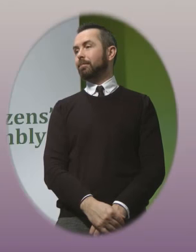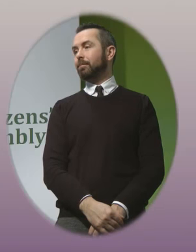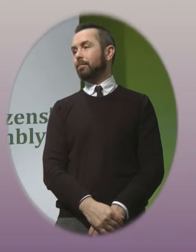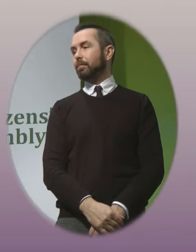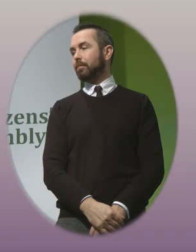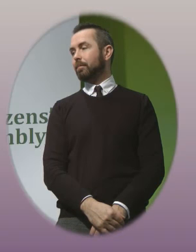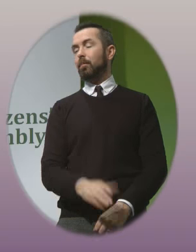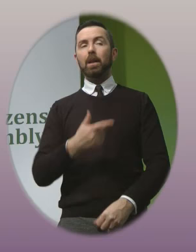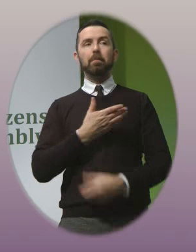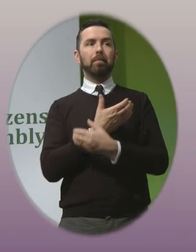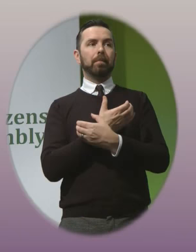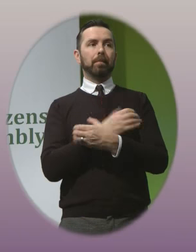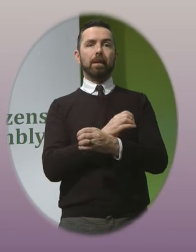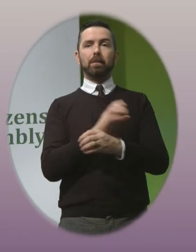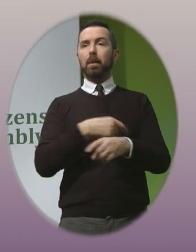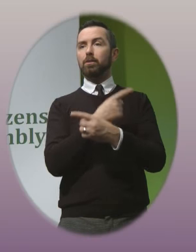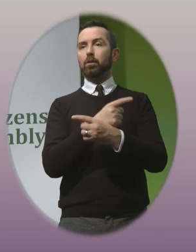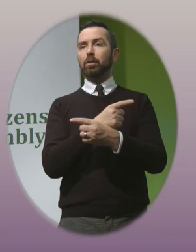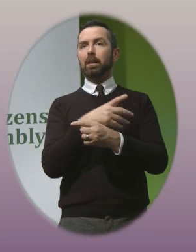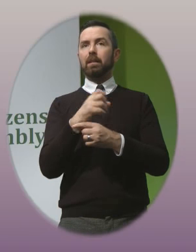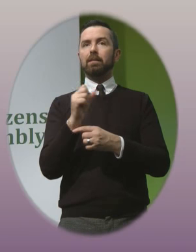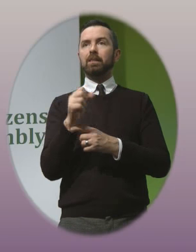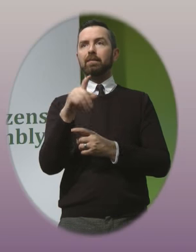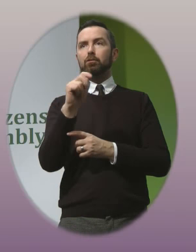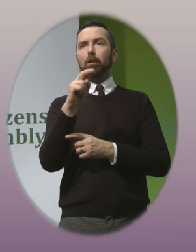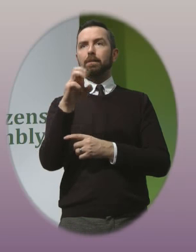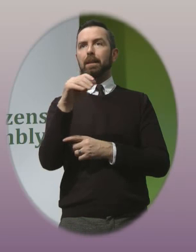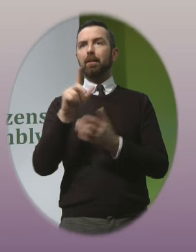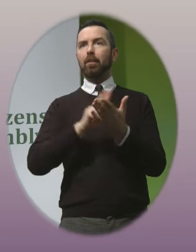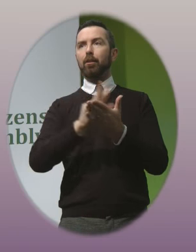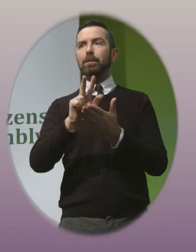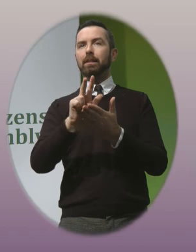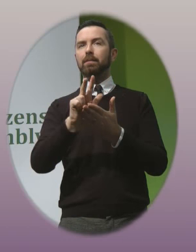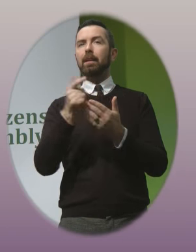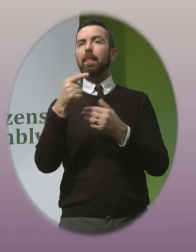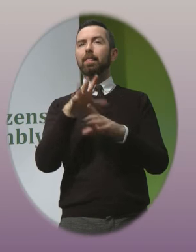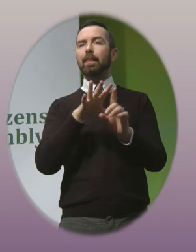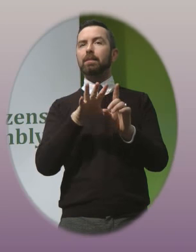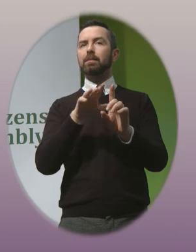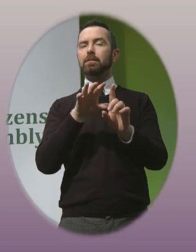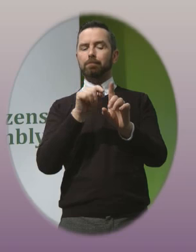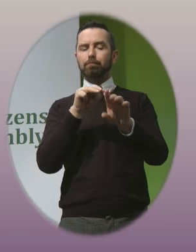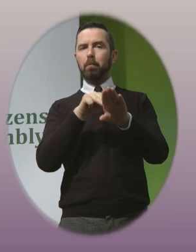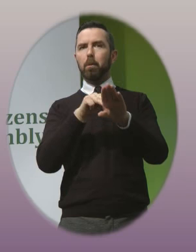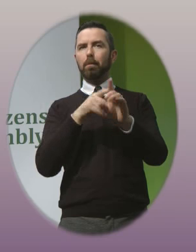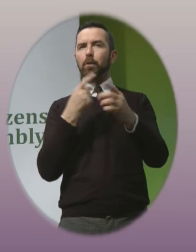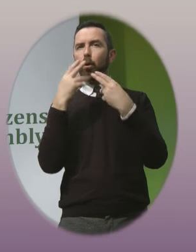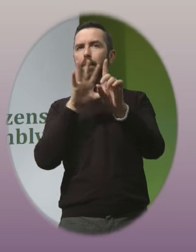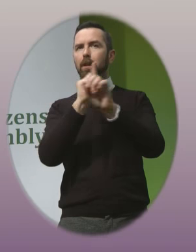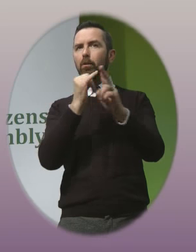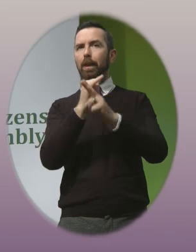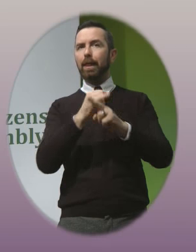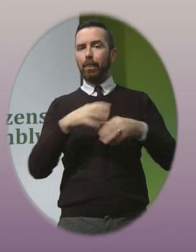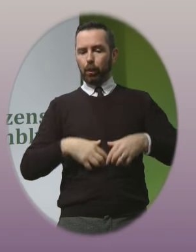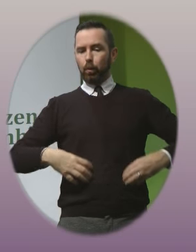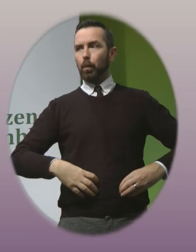so this is my little daughter Kathleen who has trisomy 13 and this condition is usually diagnosed in the womb and it's often